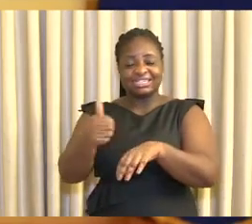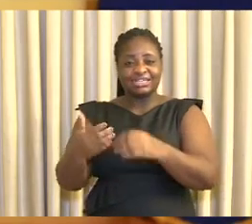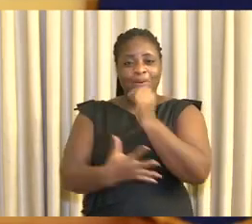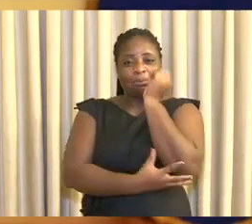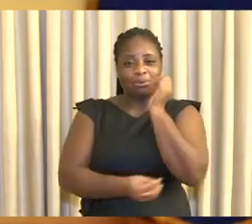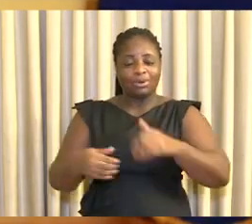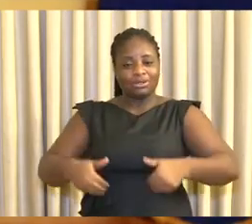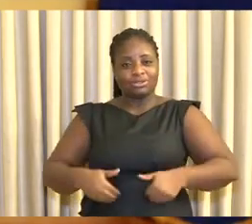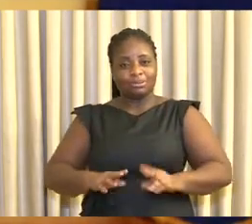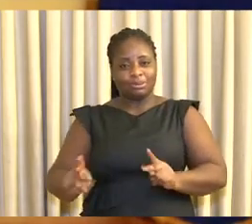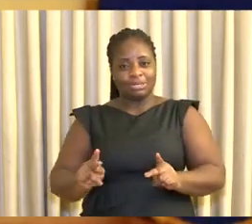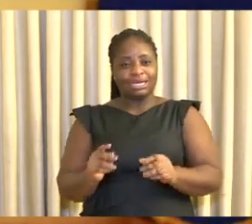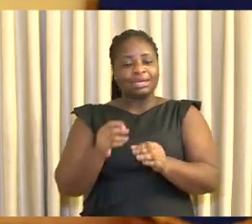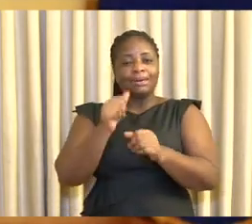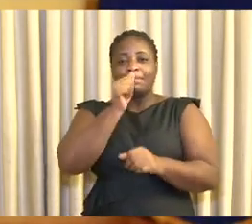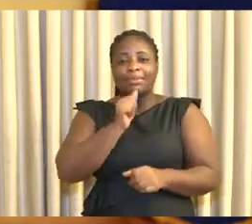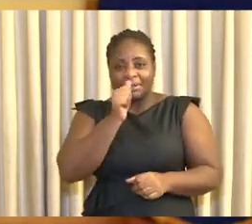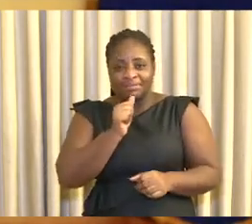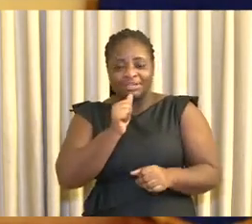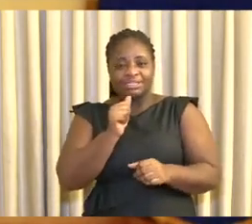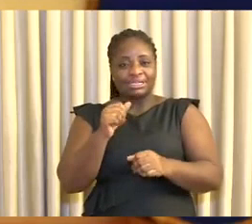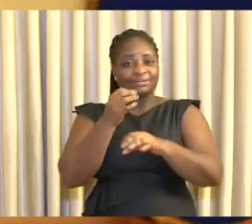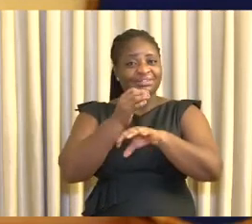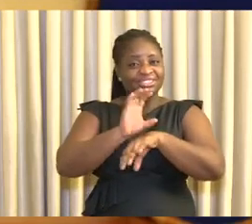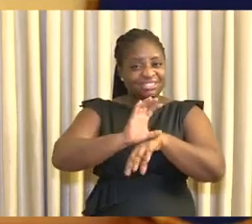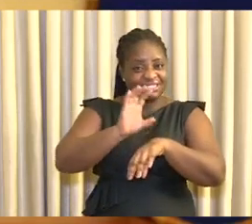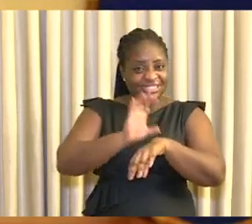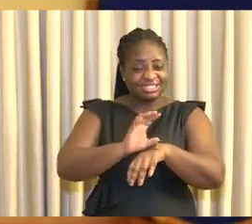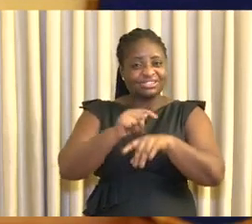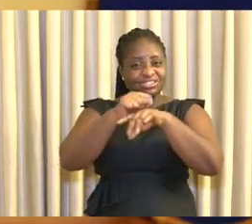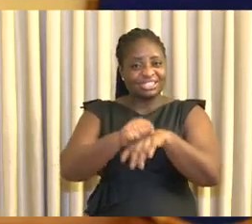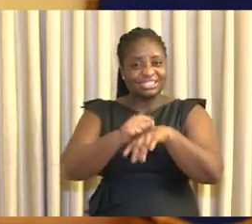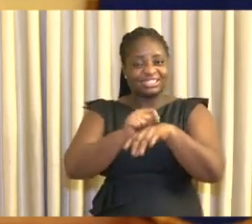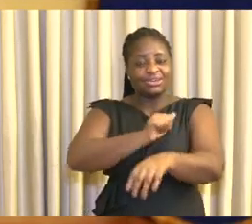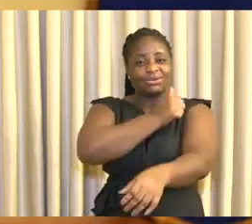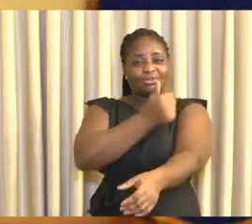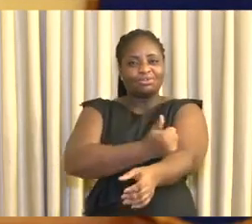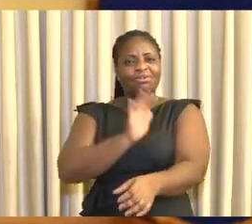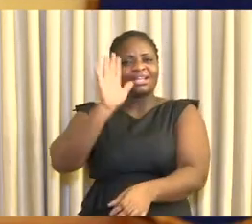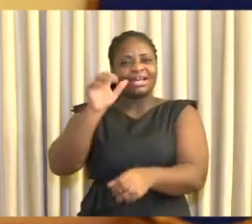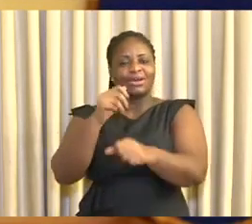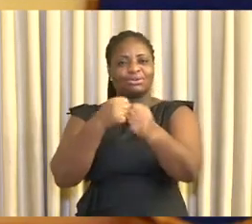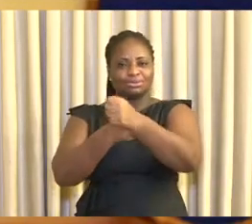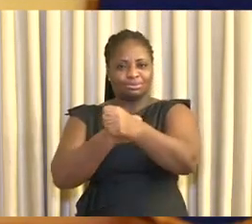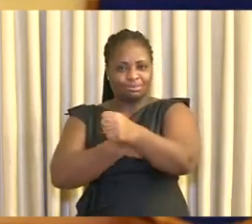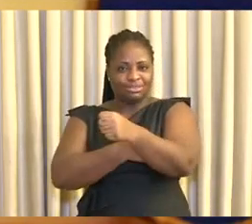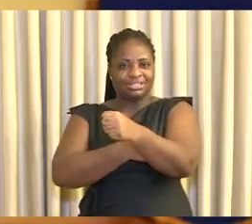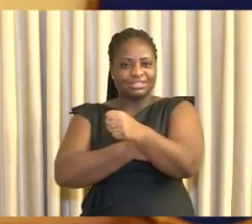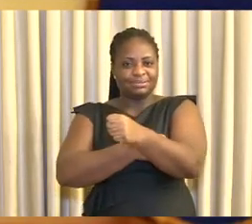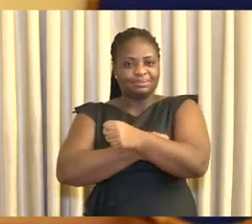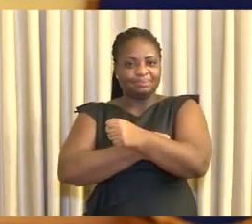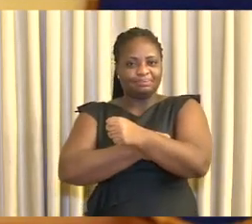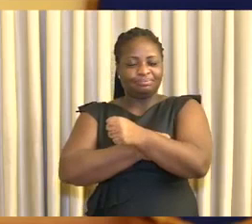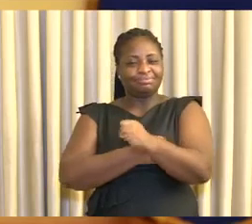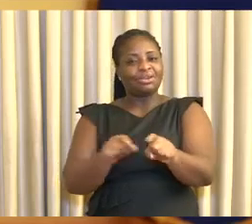endeavor. I also commend highly the many individuals and private organizations who, on their own,